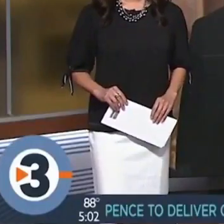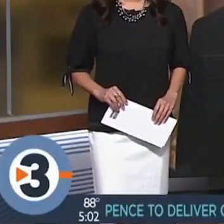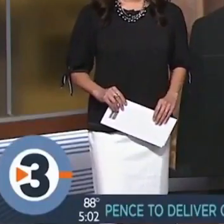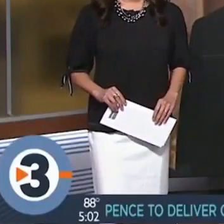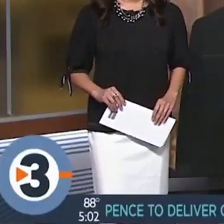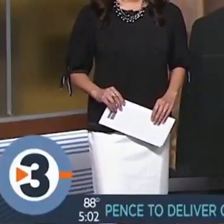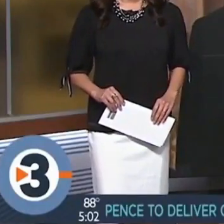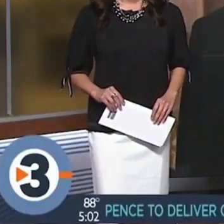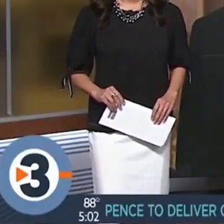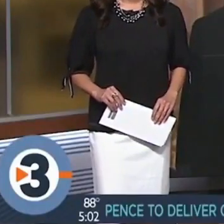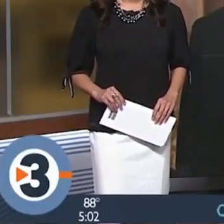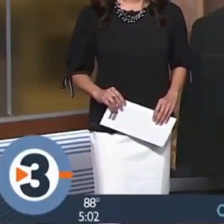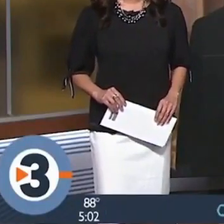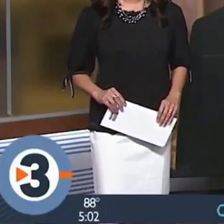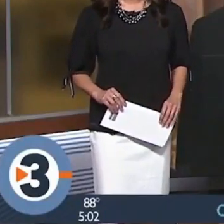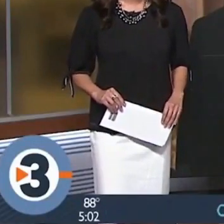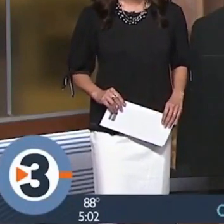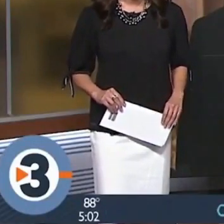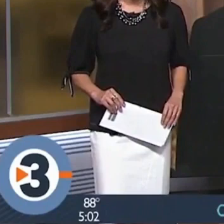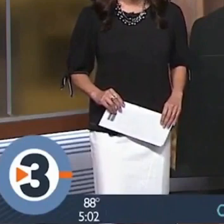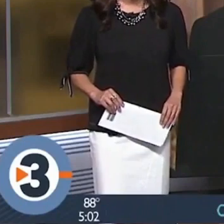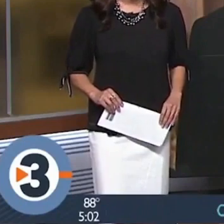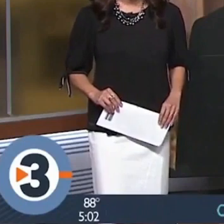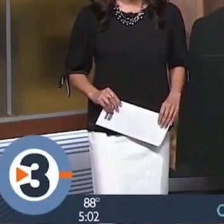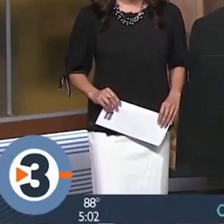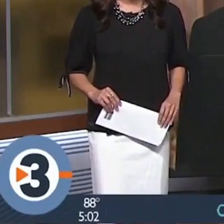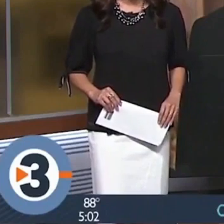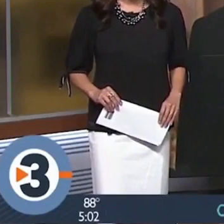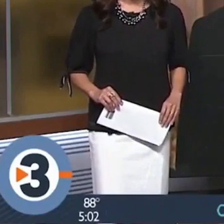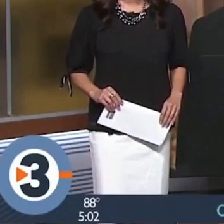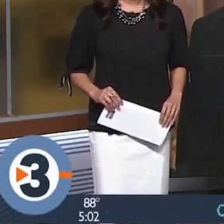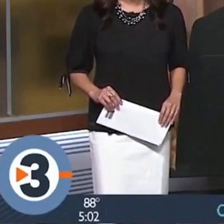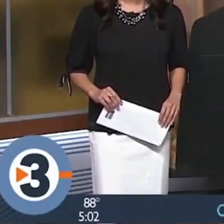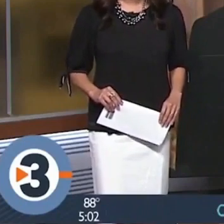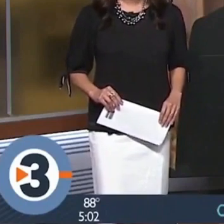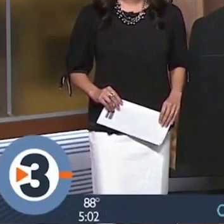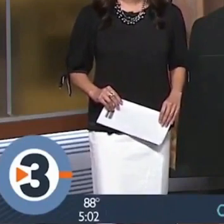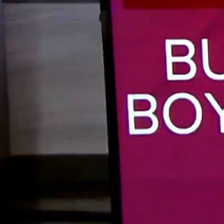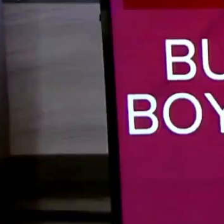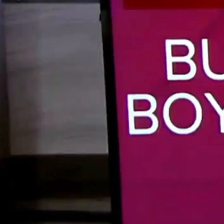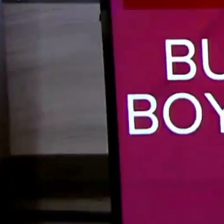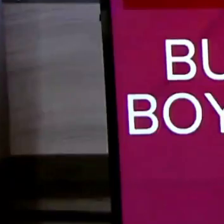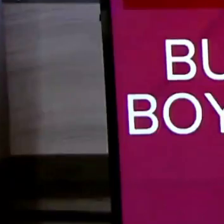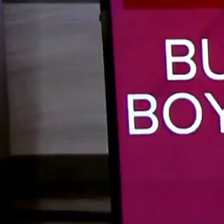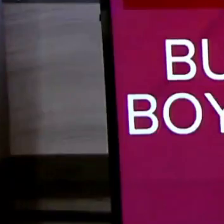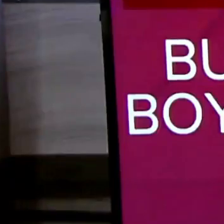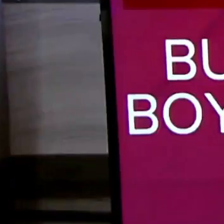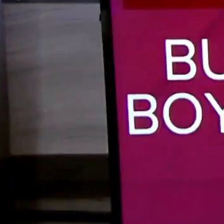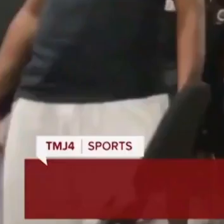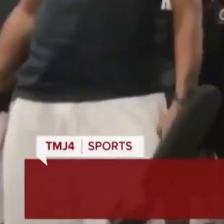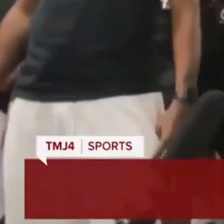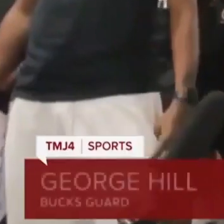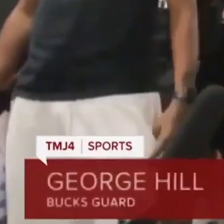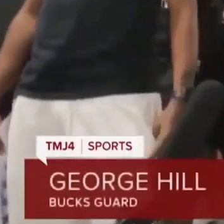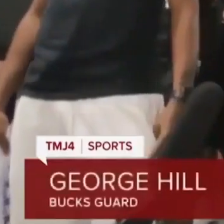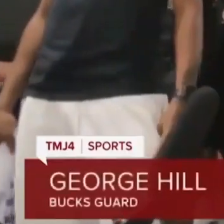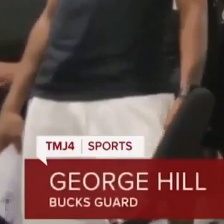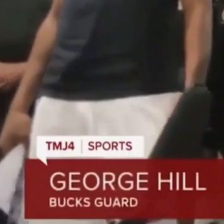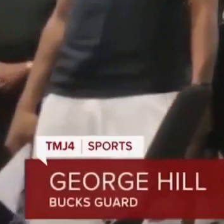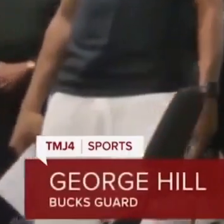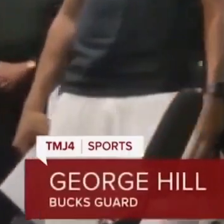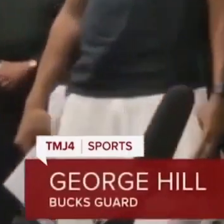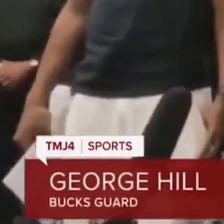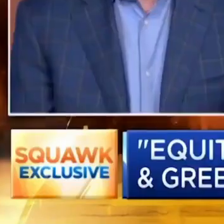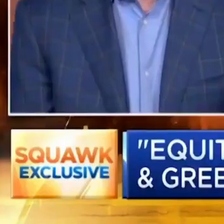is calling on the legislature to take up a package of criminal justice reforms they announced following George Floyd's death. history by boycotting a game just